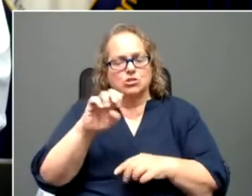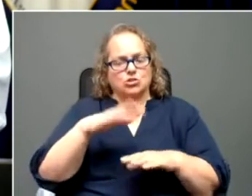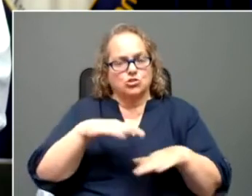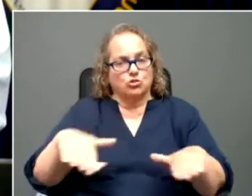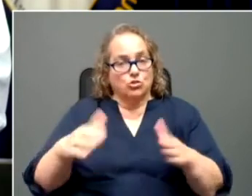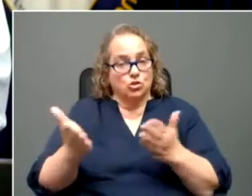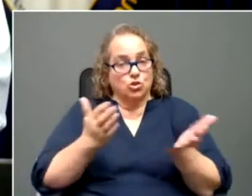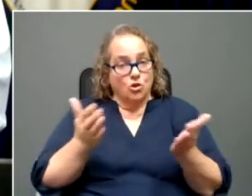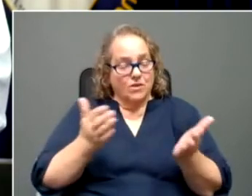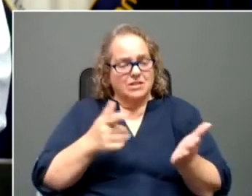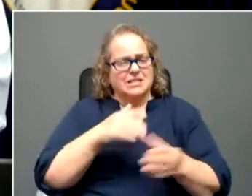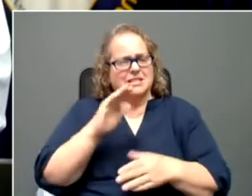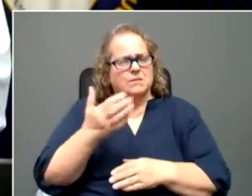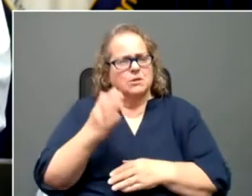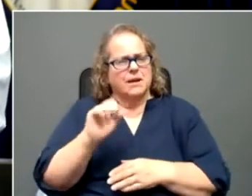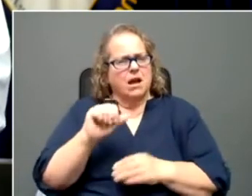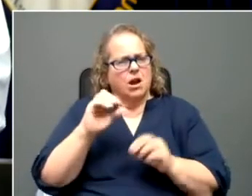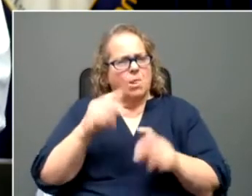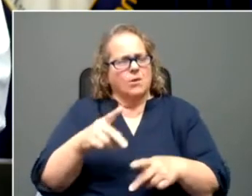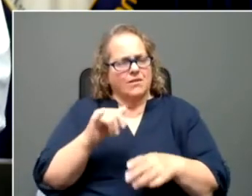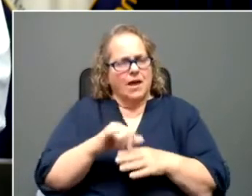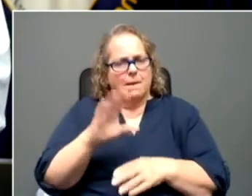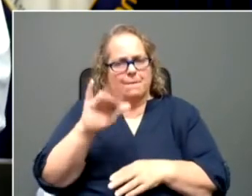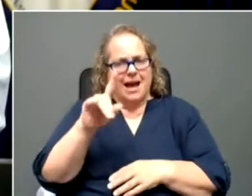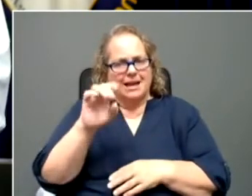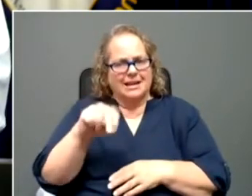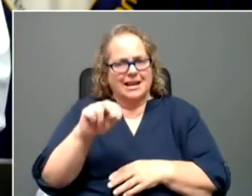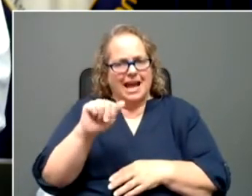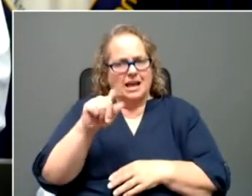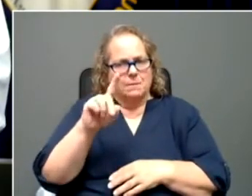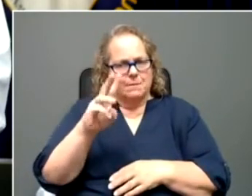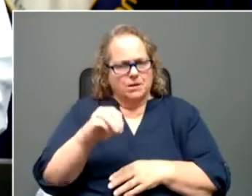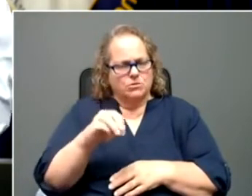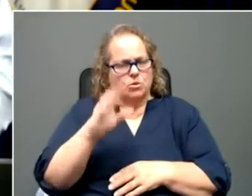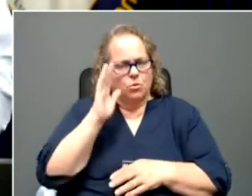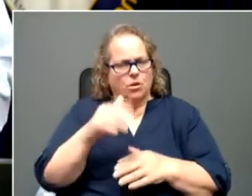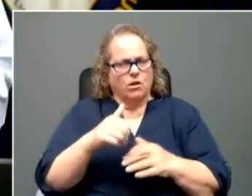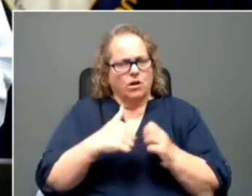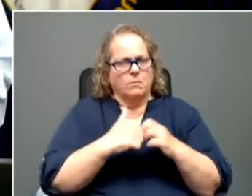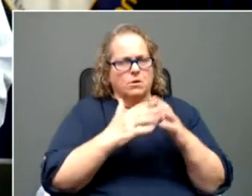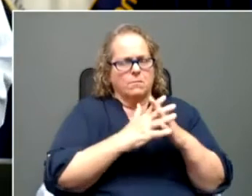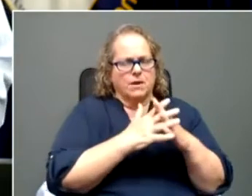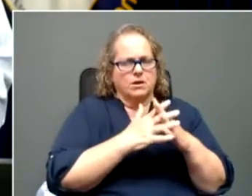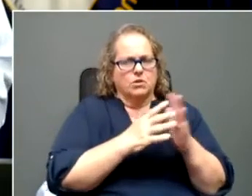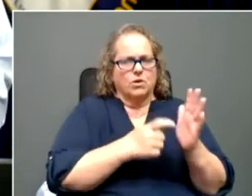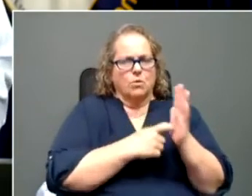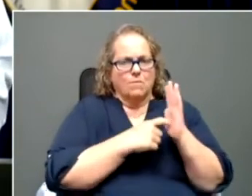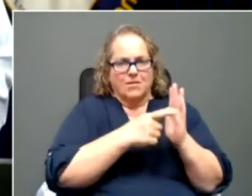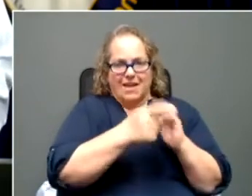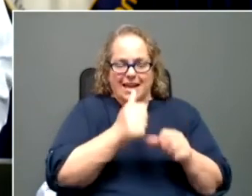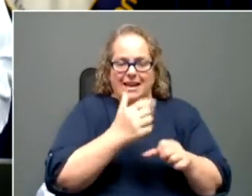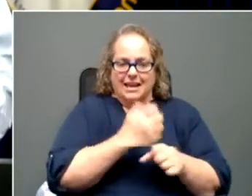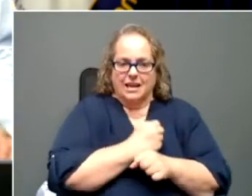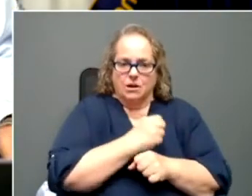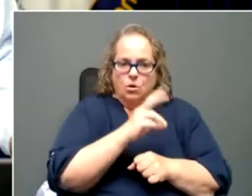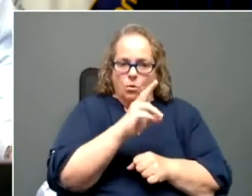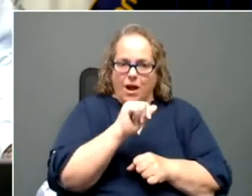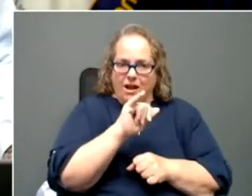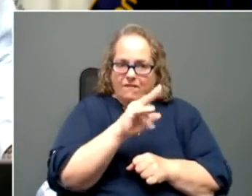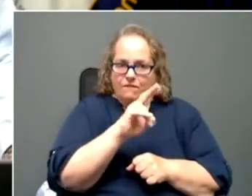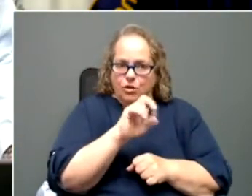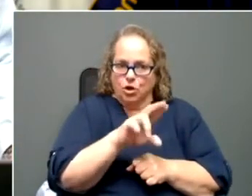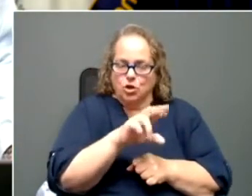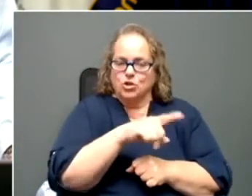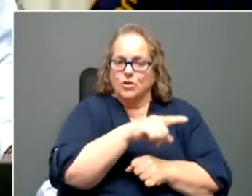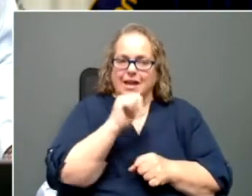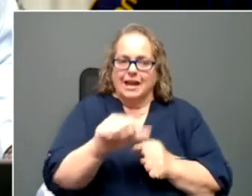chance the Biden administration will implement the regulation requiring them to get the waiver so that they can, uh, extend the